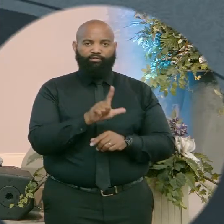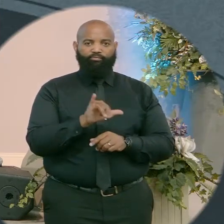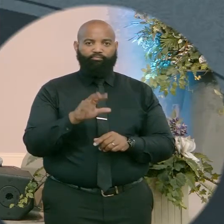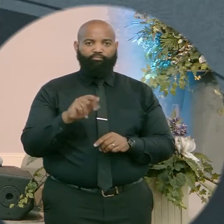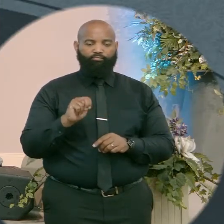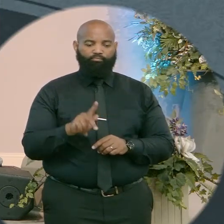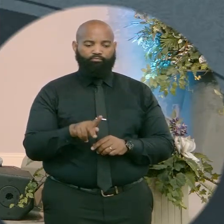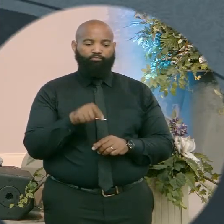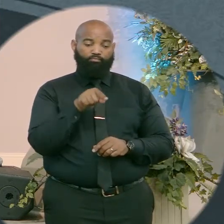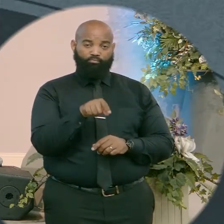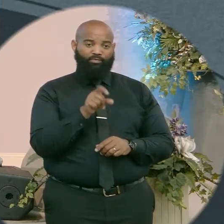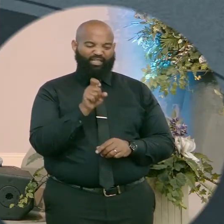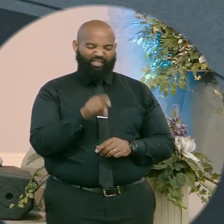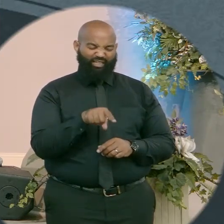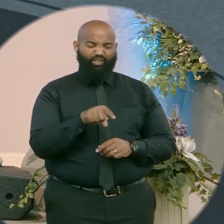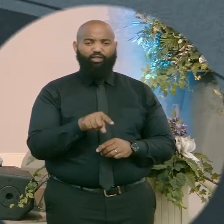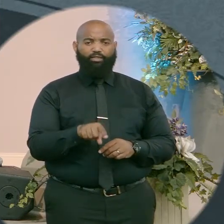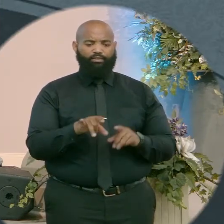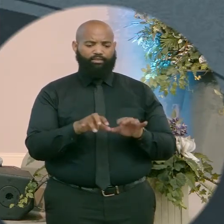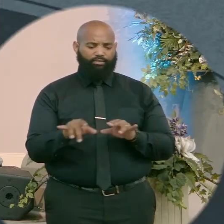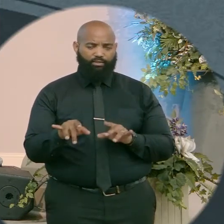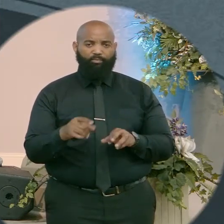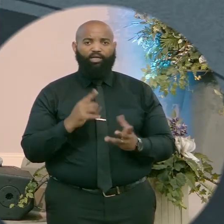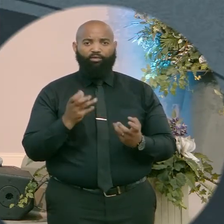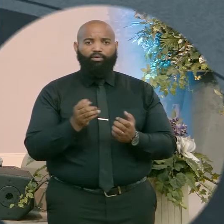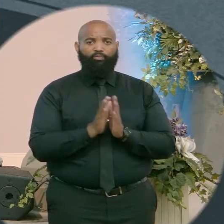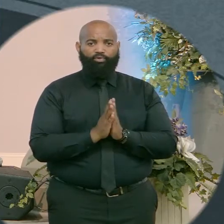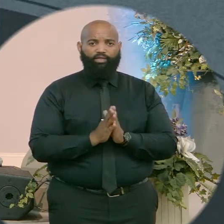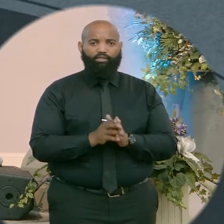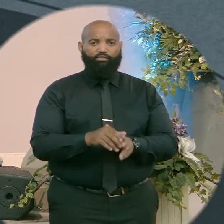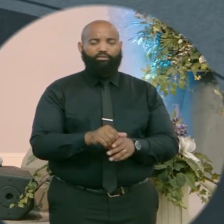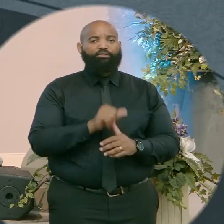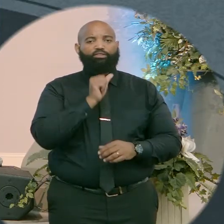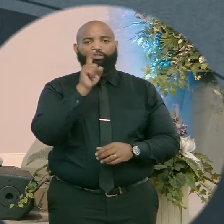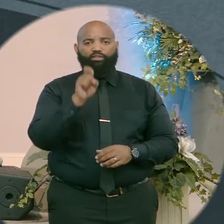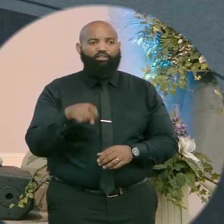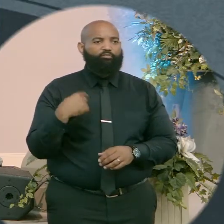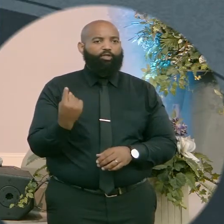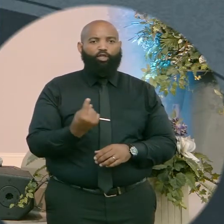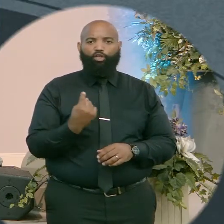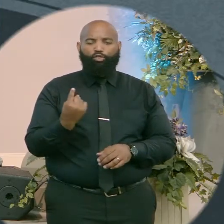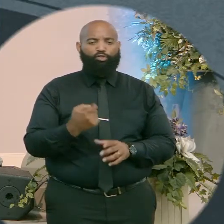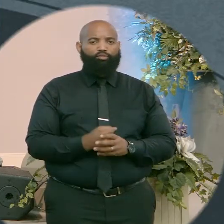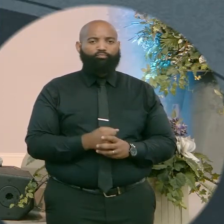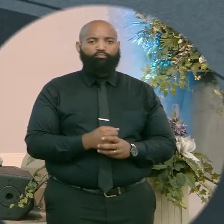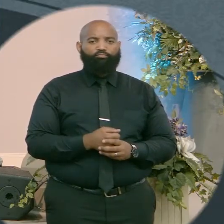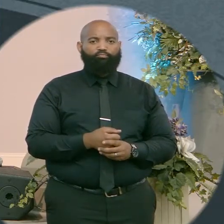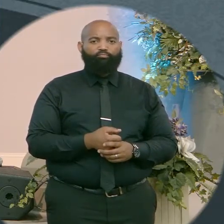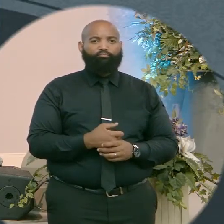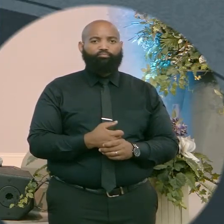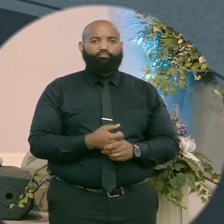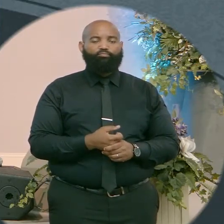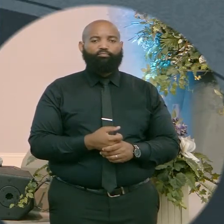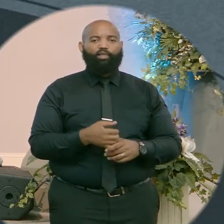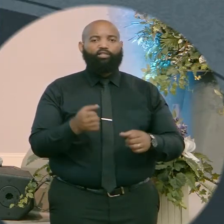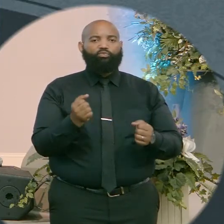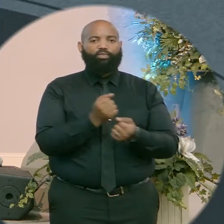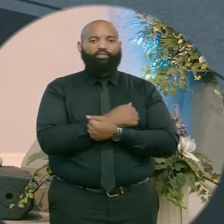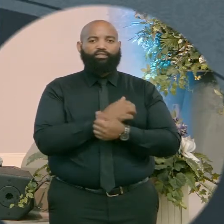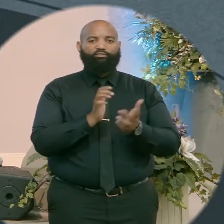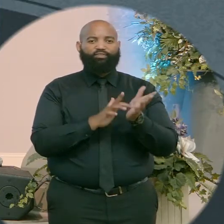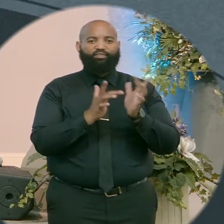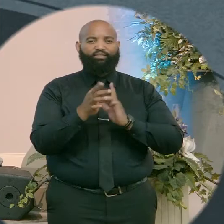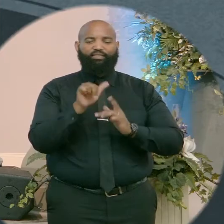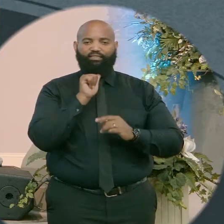have someone that will follow up and pray with you. You don't have to walk through this alone. That's the thing I love about Jesus. When we talk about suffering,